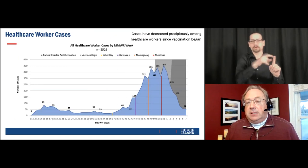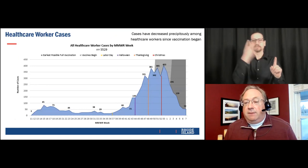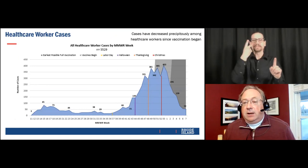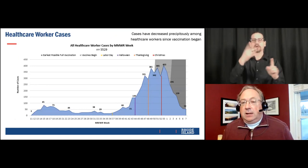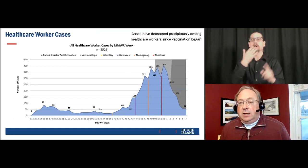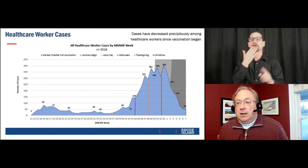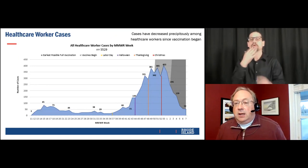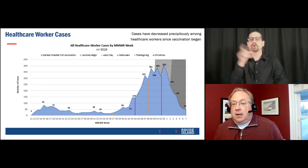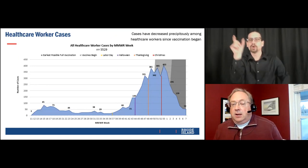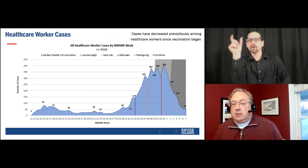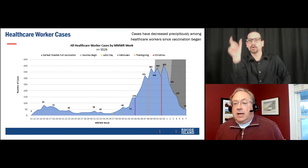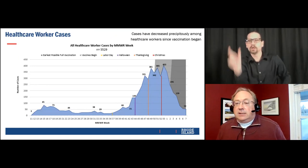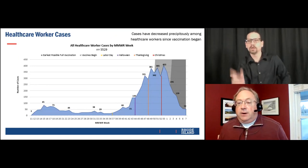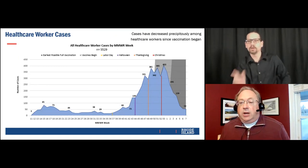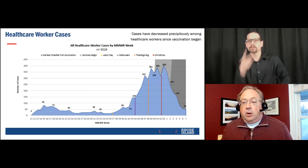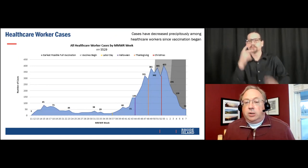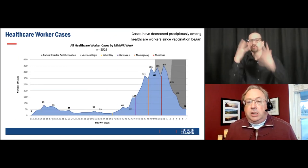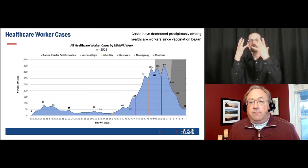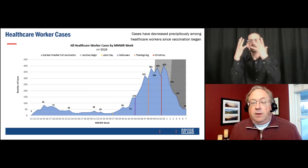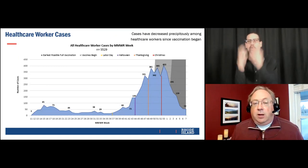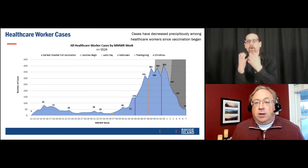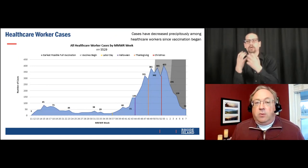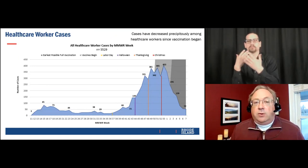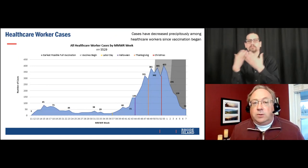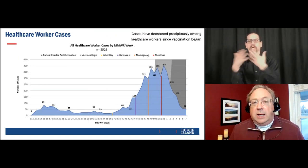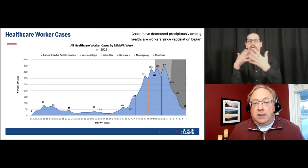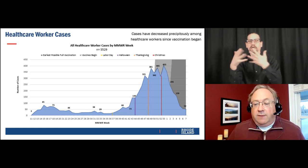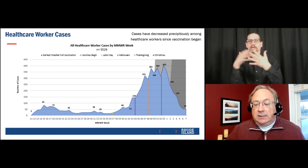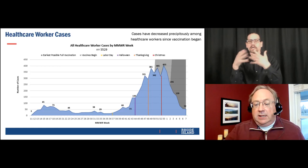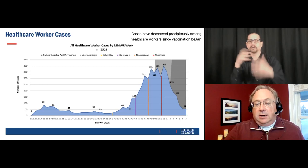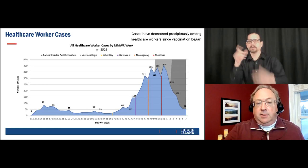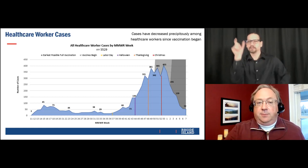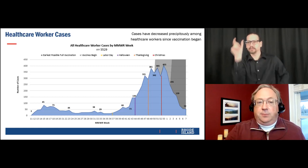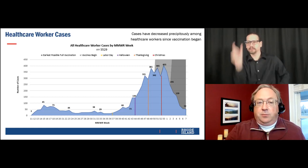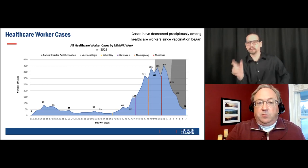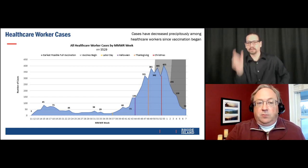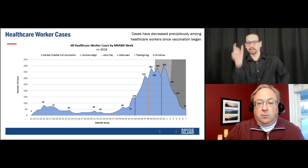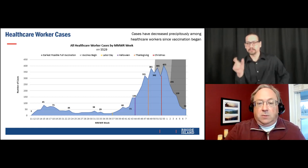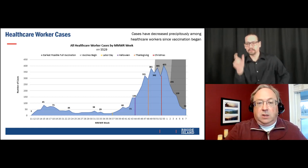very significantly. So that's very encouraging for the healthcare workers who got the vaccine.